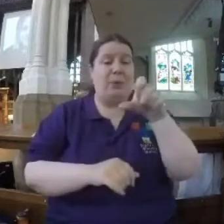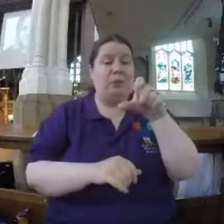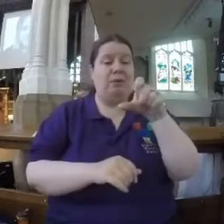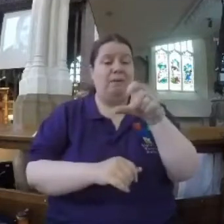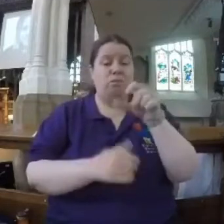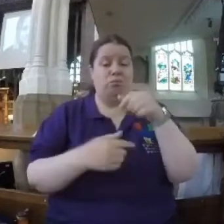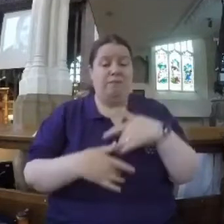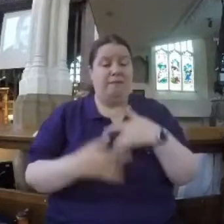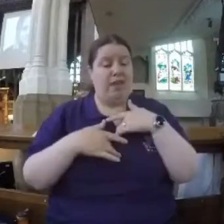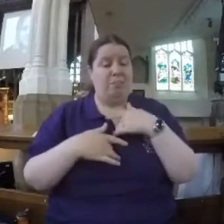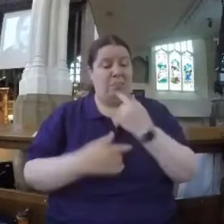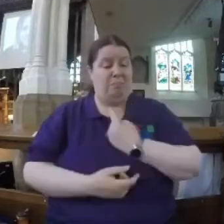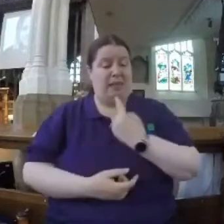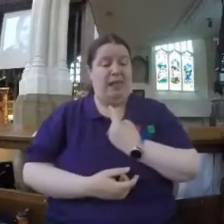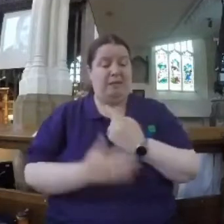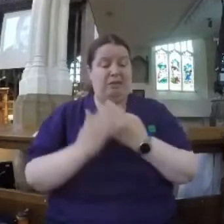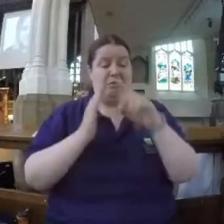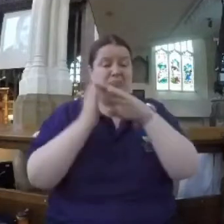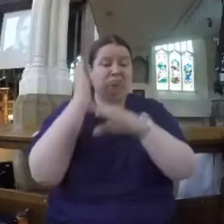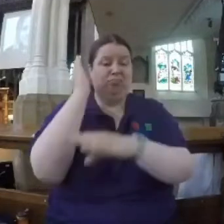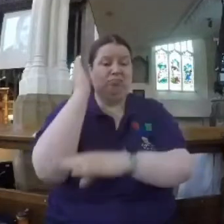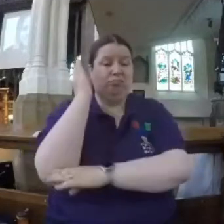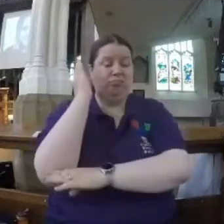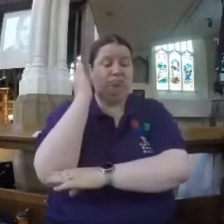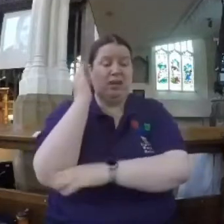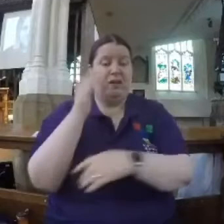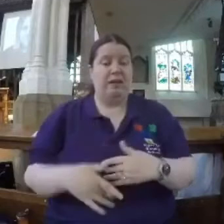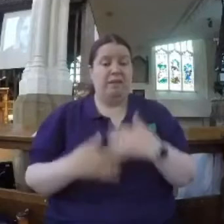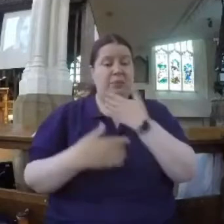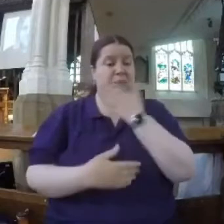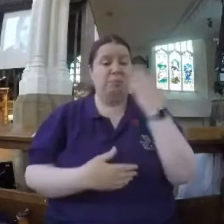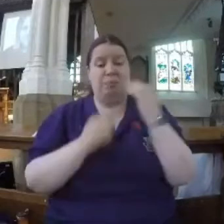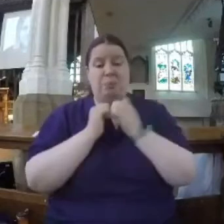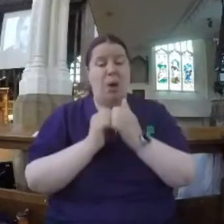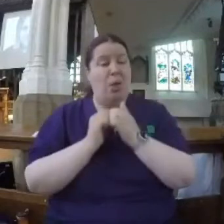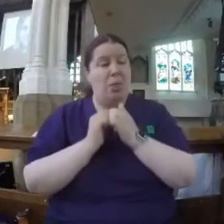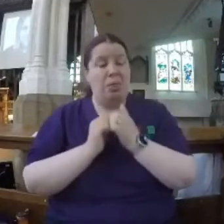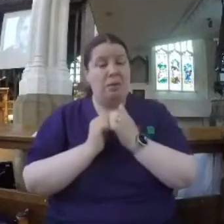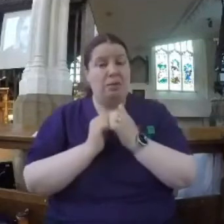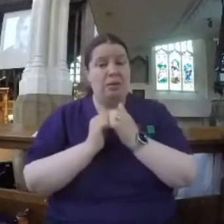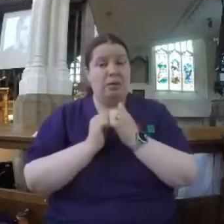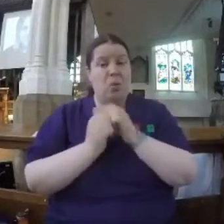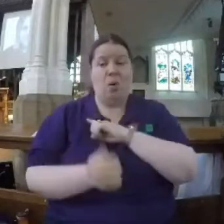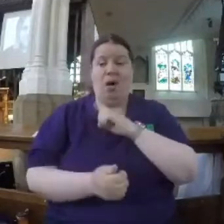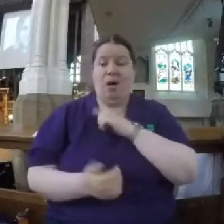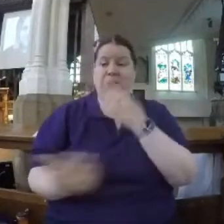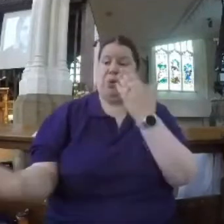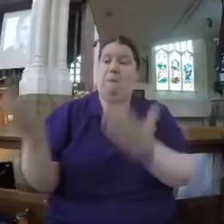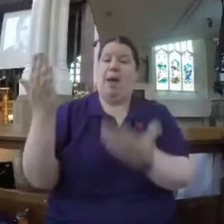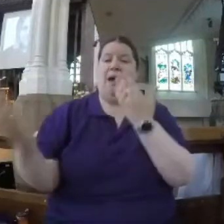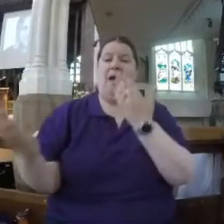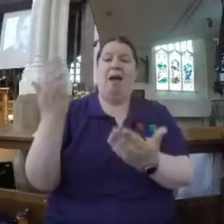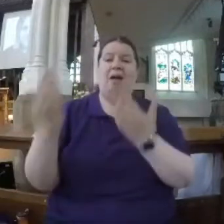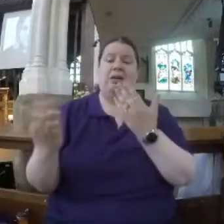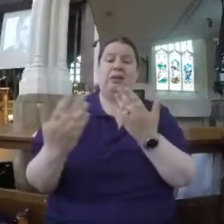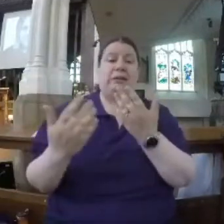-esteem. It can lead to a sense of worthlessness as we compare ourselves to others. For some people it